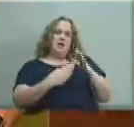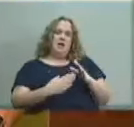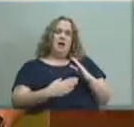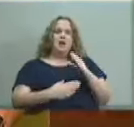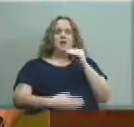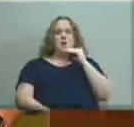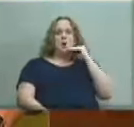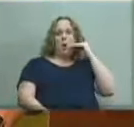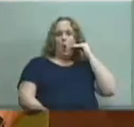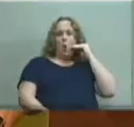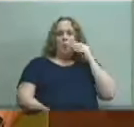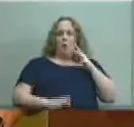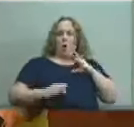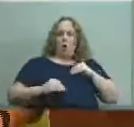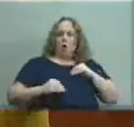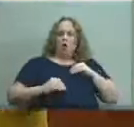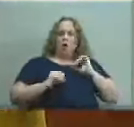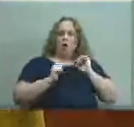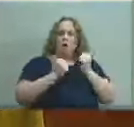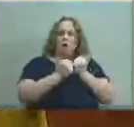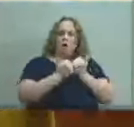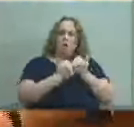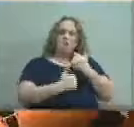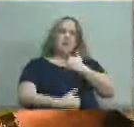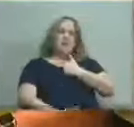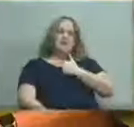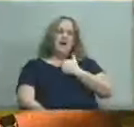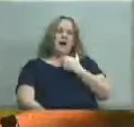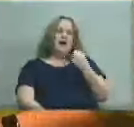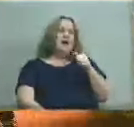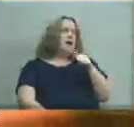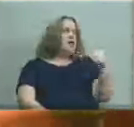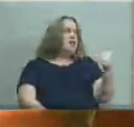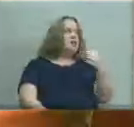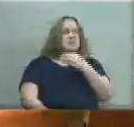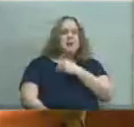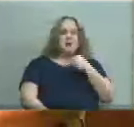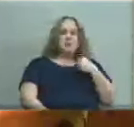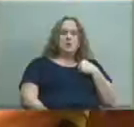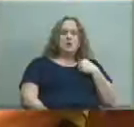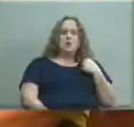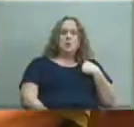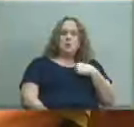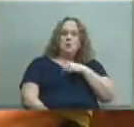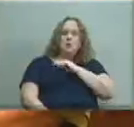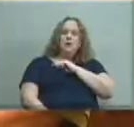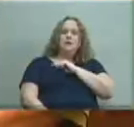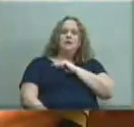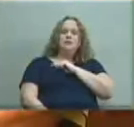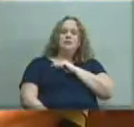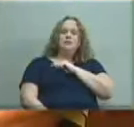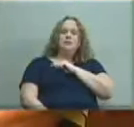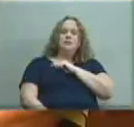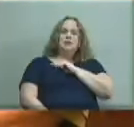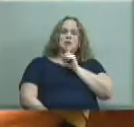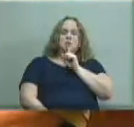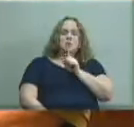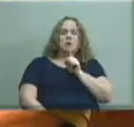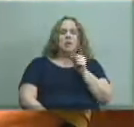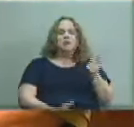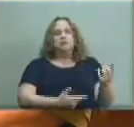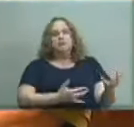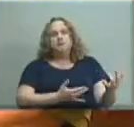association that myself and another member we have been out